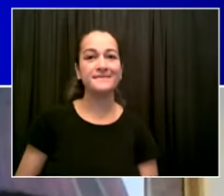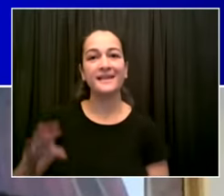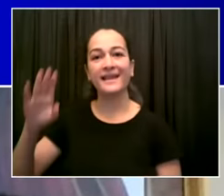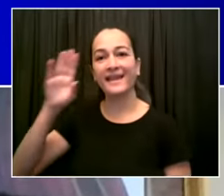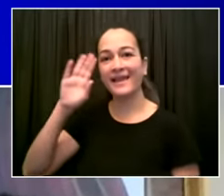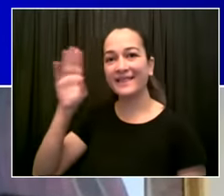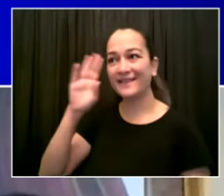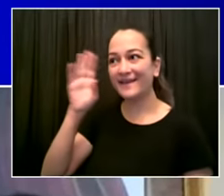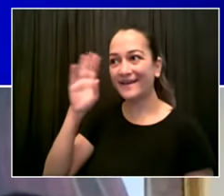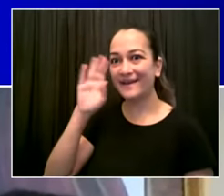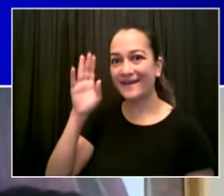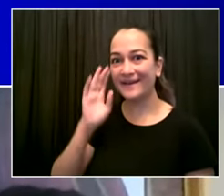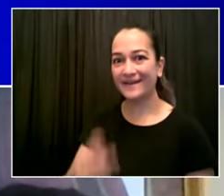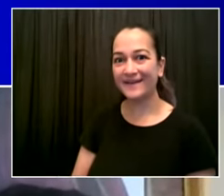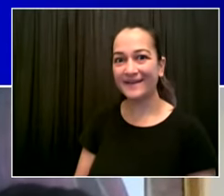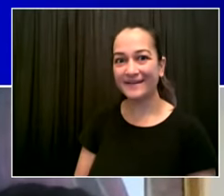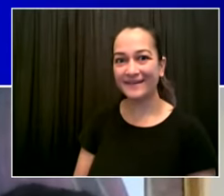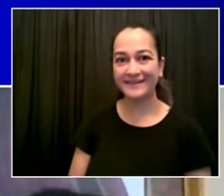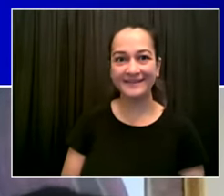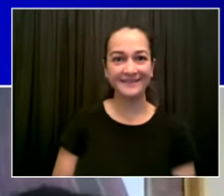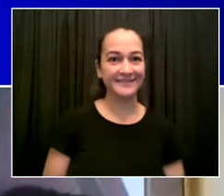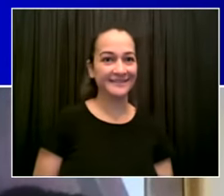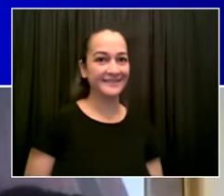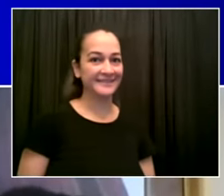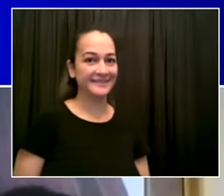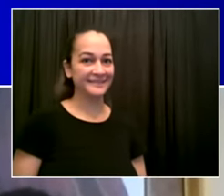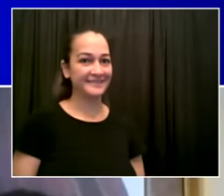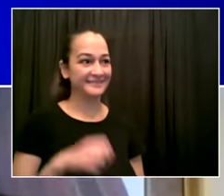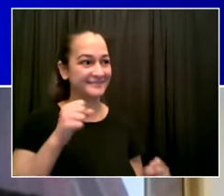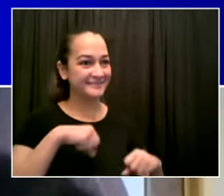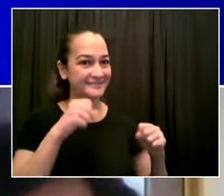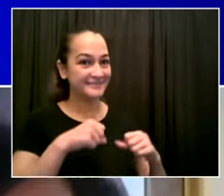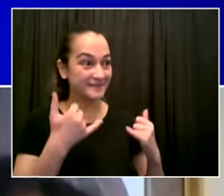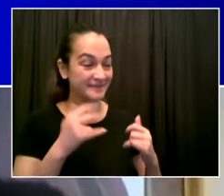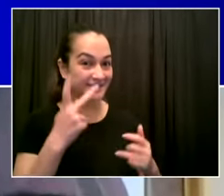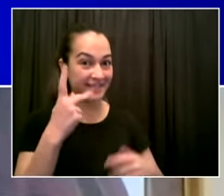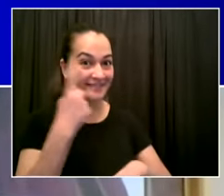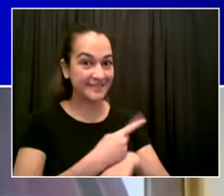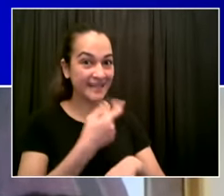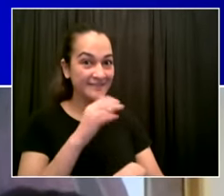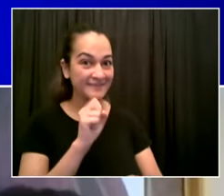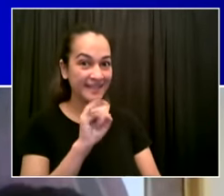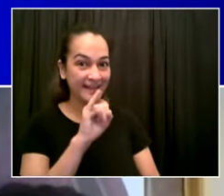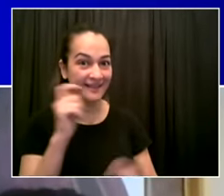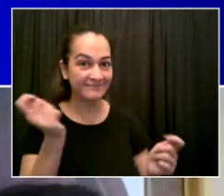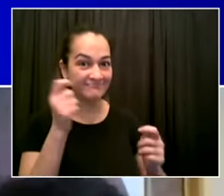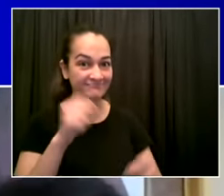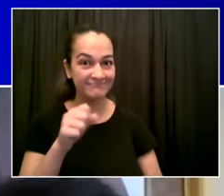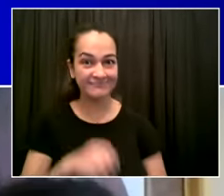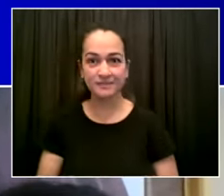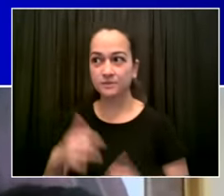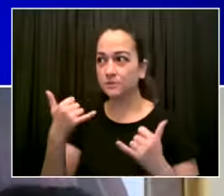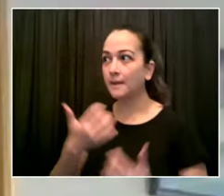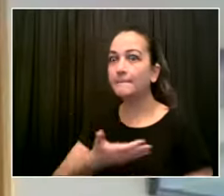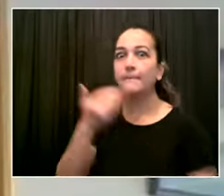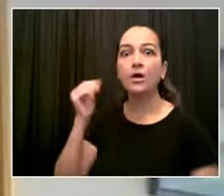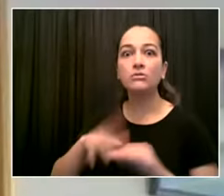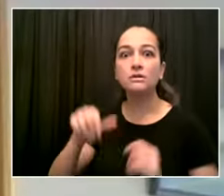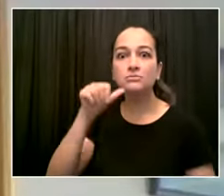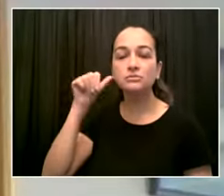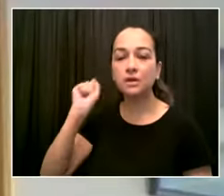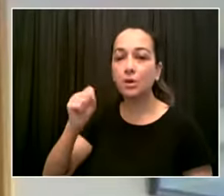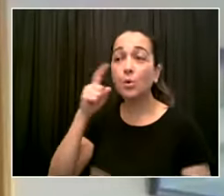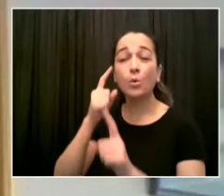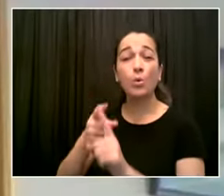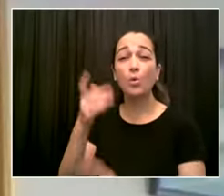all right because we're going to get everybody vaccinated you know mayor i want to thank you for leading the efforts to